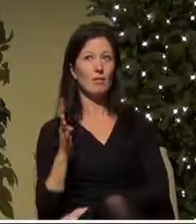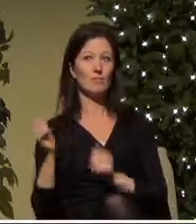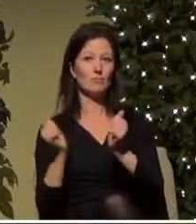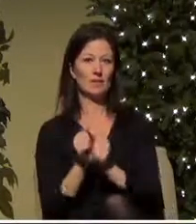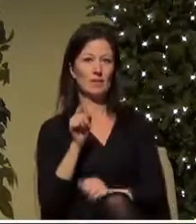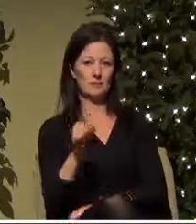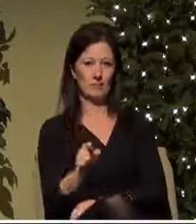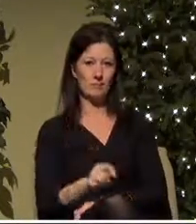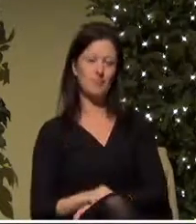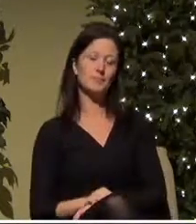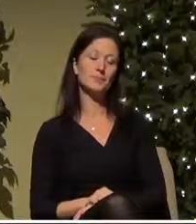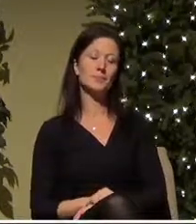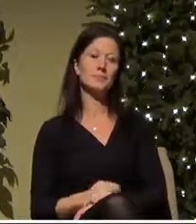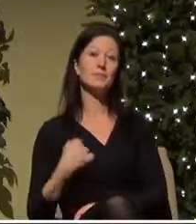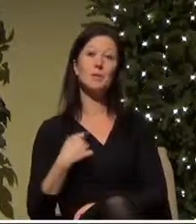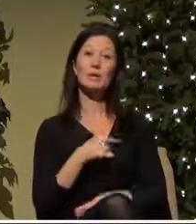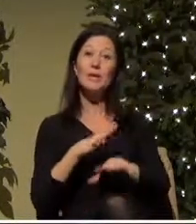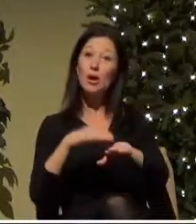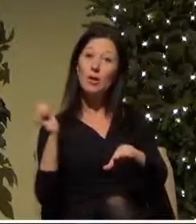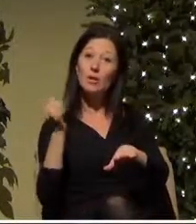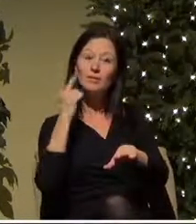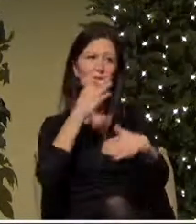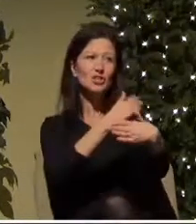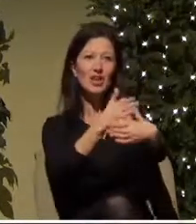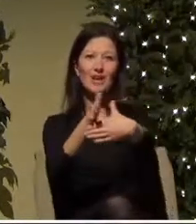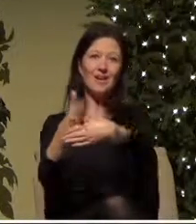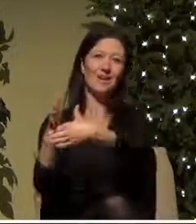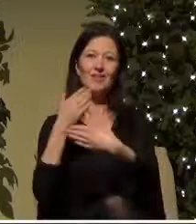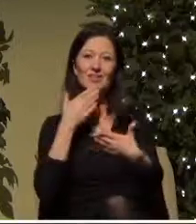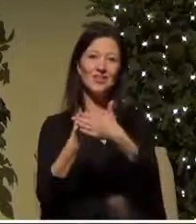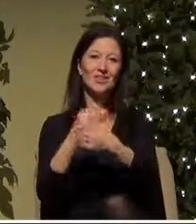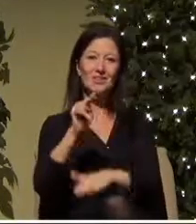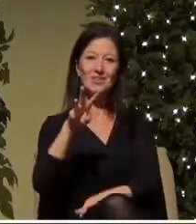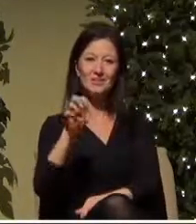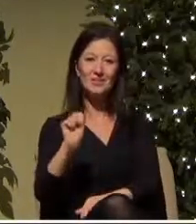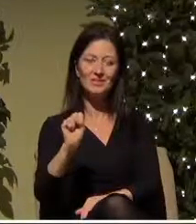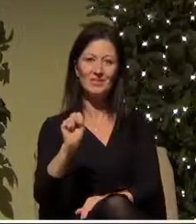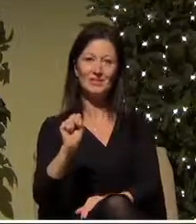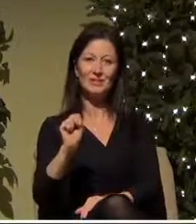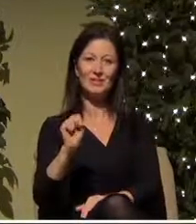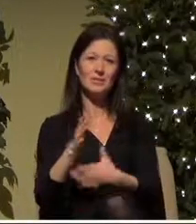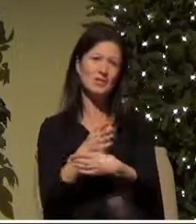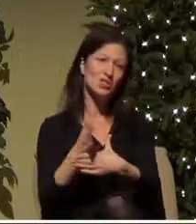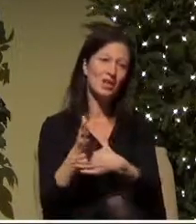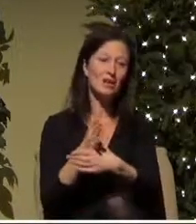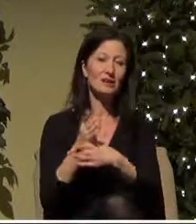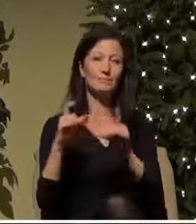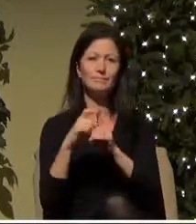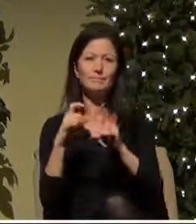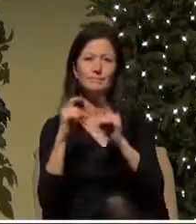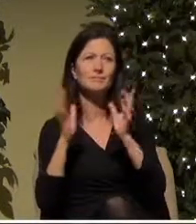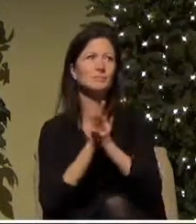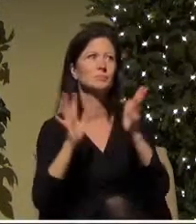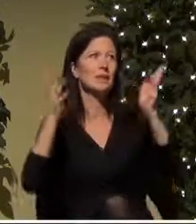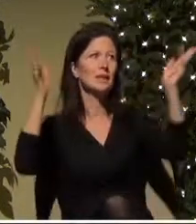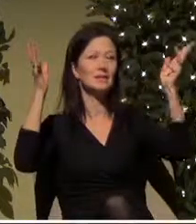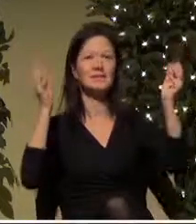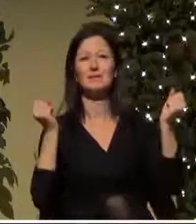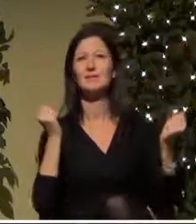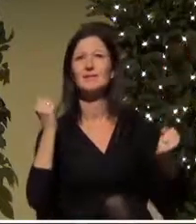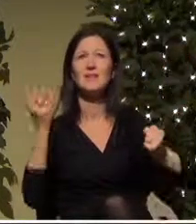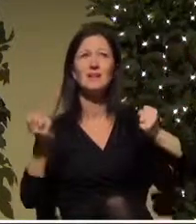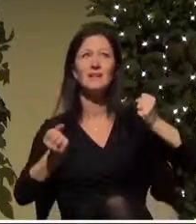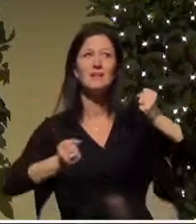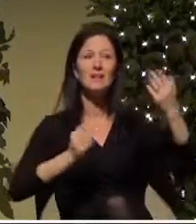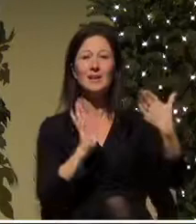and we are called to share that good news for all people and we share it with words of praise with song telling the world how it